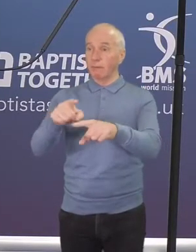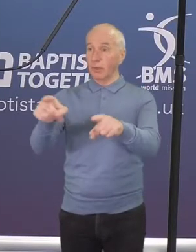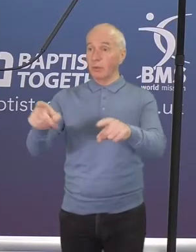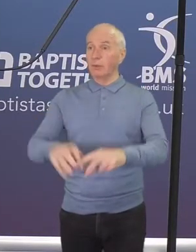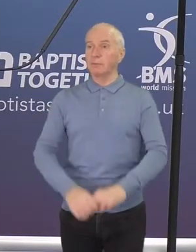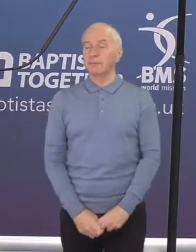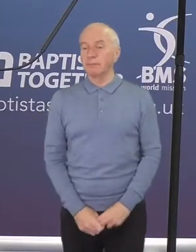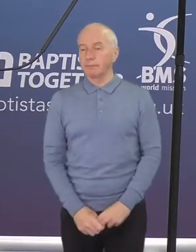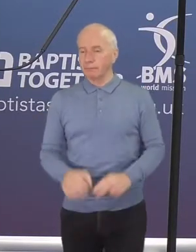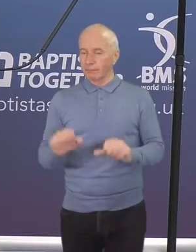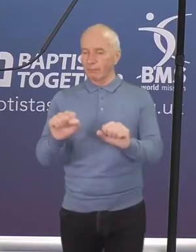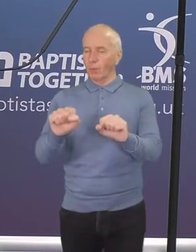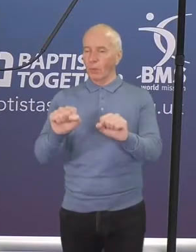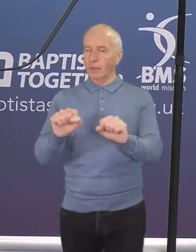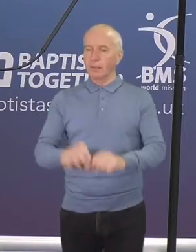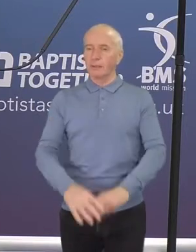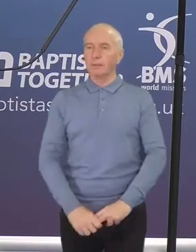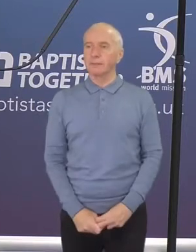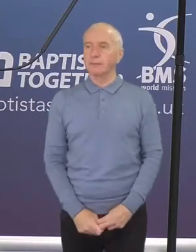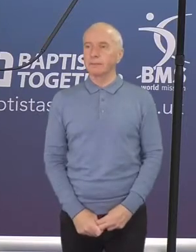Just give another moment or two.